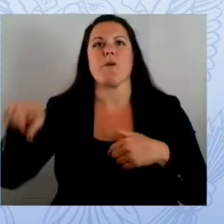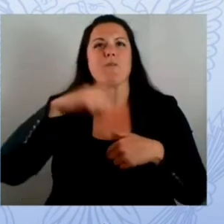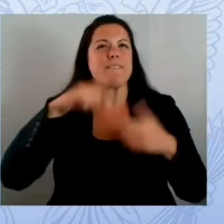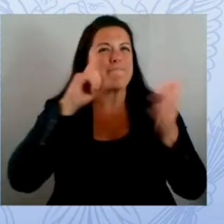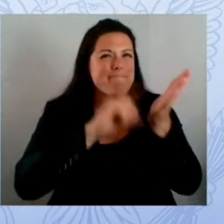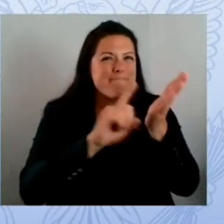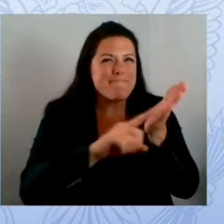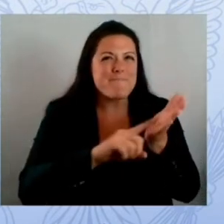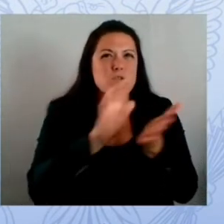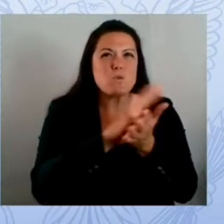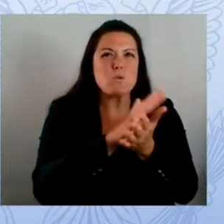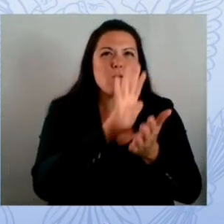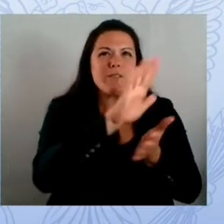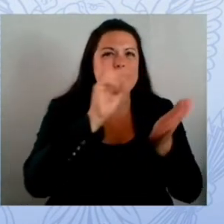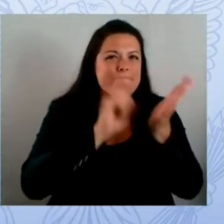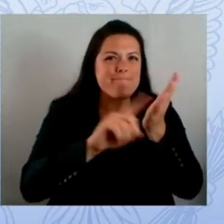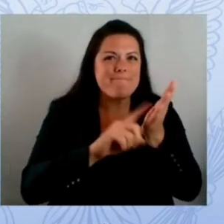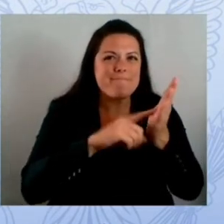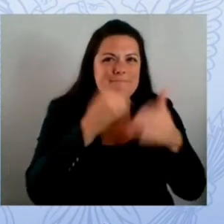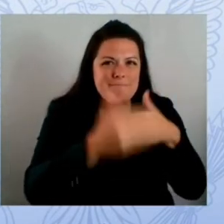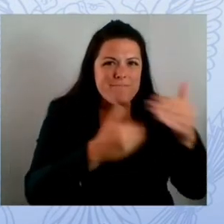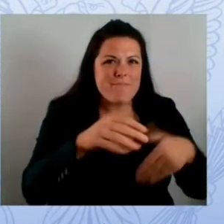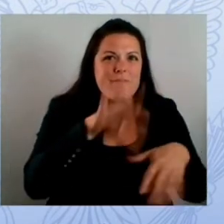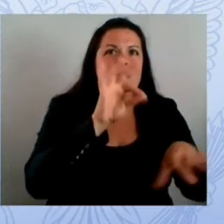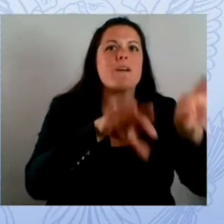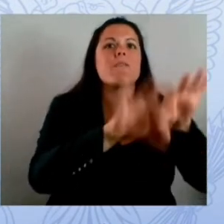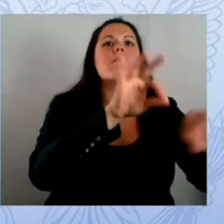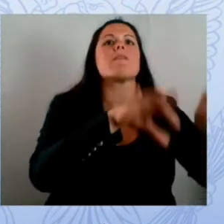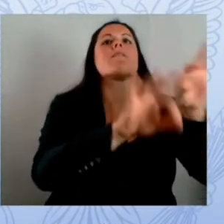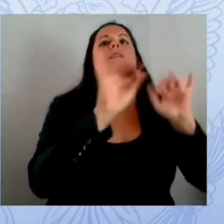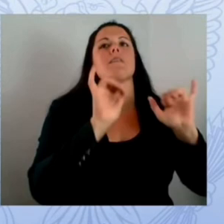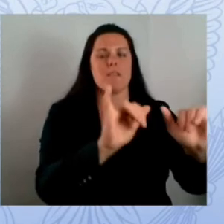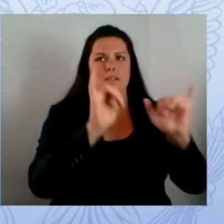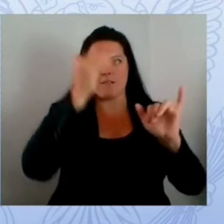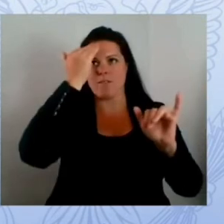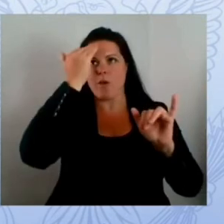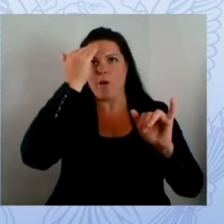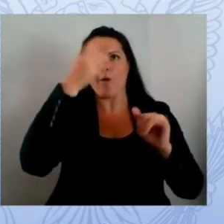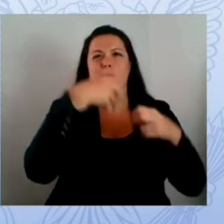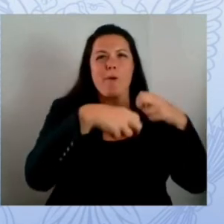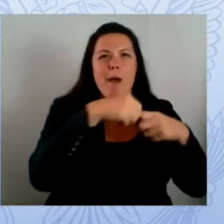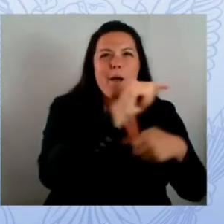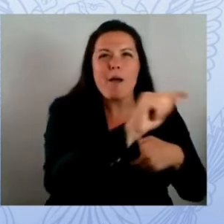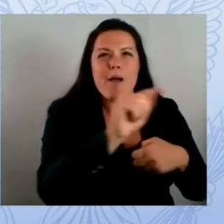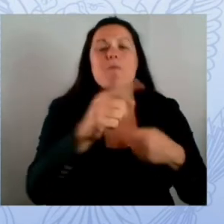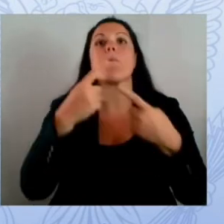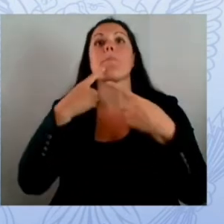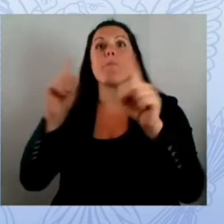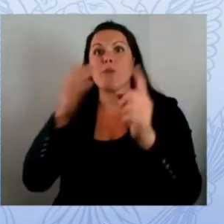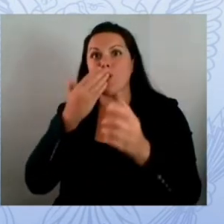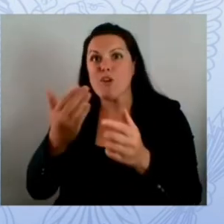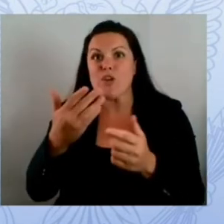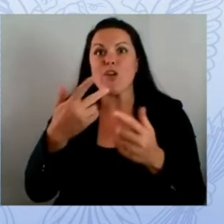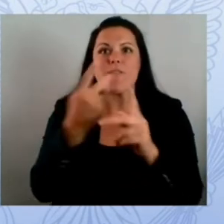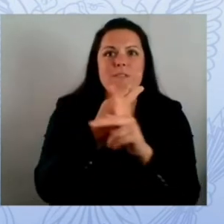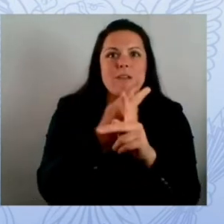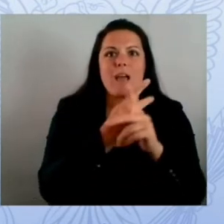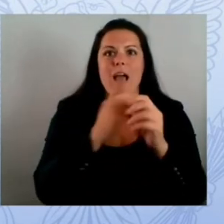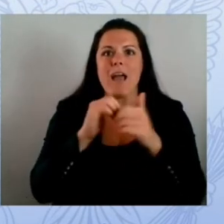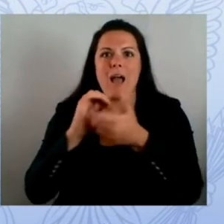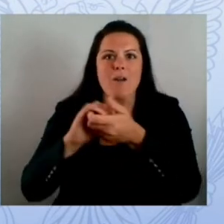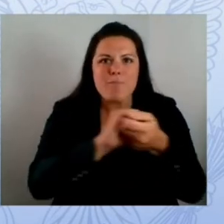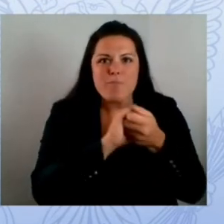of exposing our own vulnerabilities through intensive periodic penetration tests to determine the resiliency